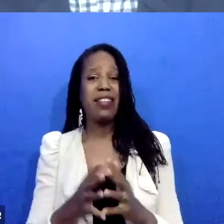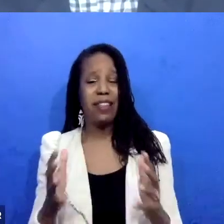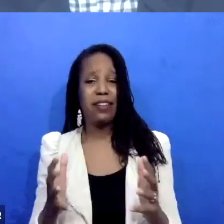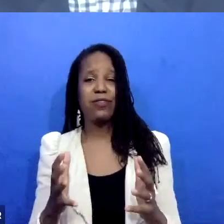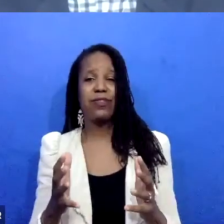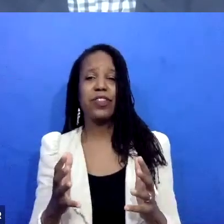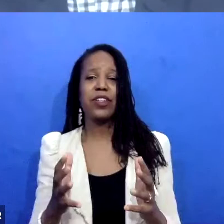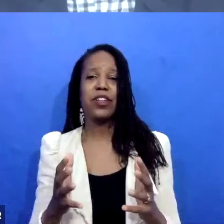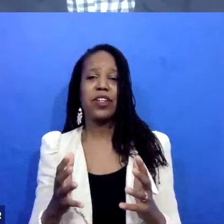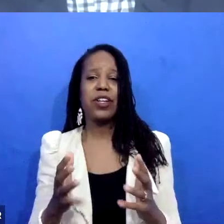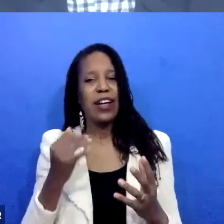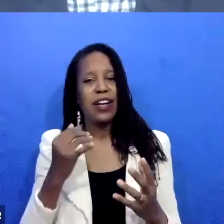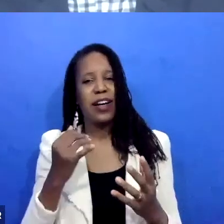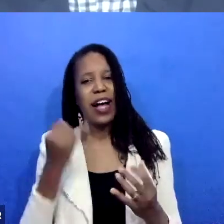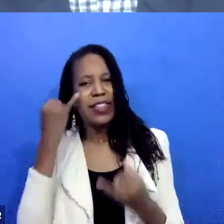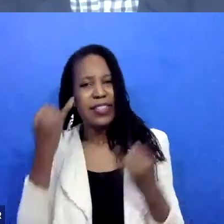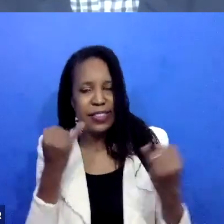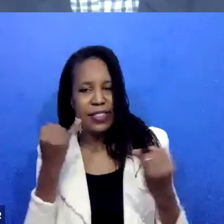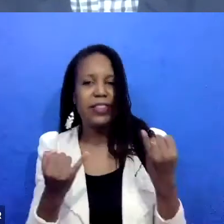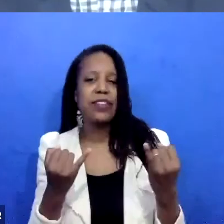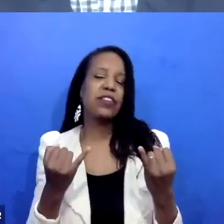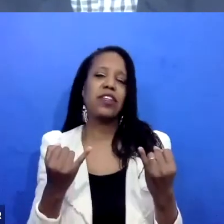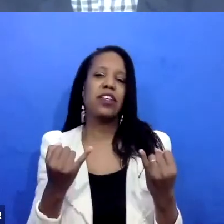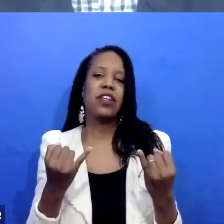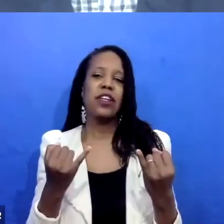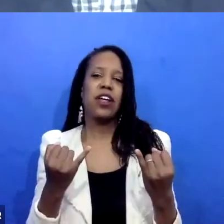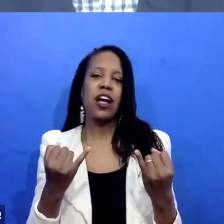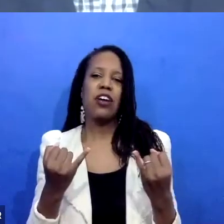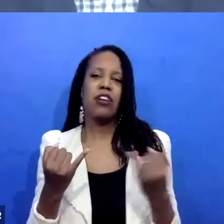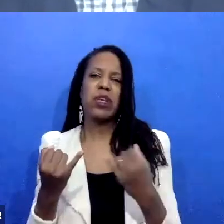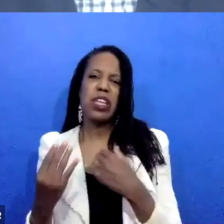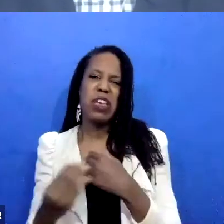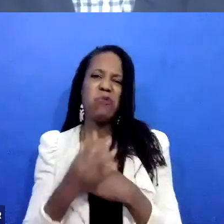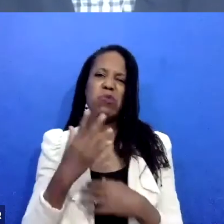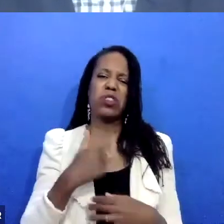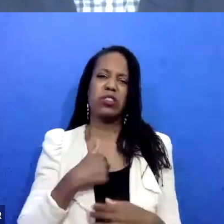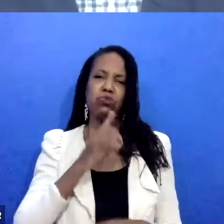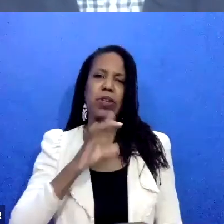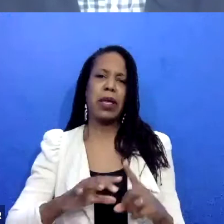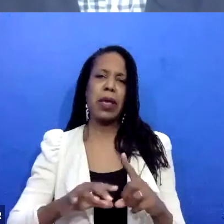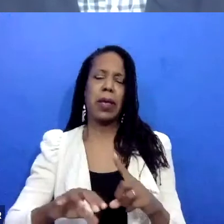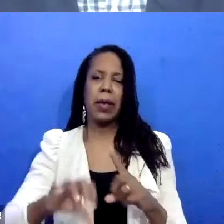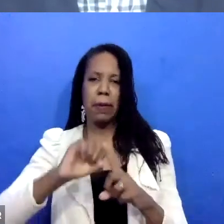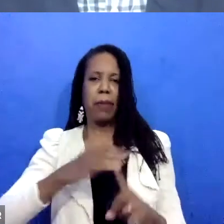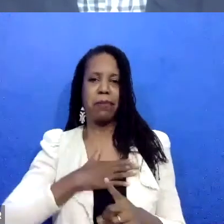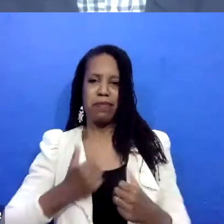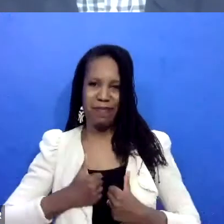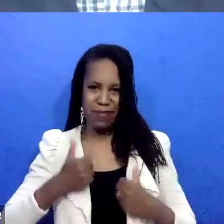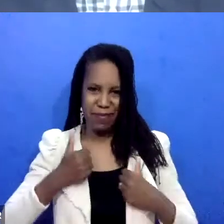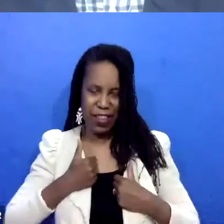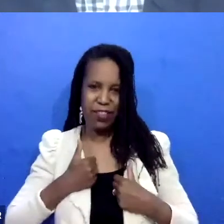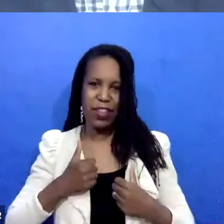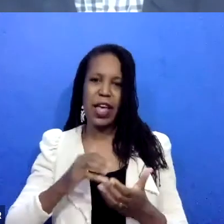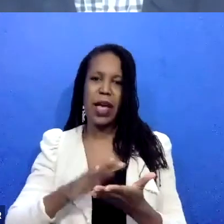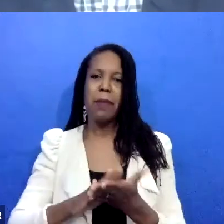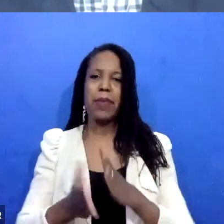new ideas and inspirations entered into my life and ultimately became a public defender, but sort of found